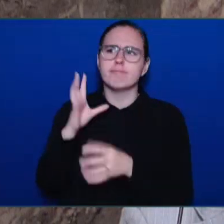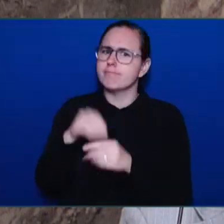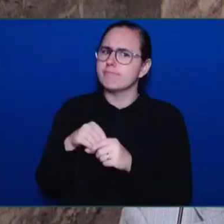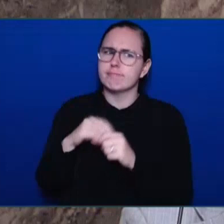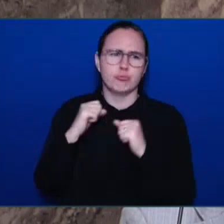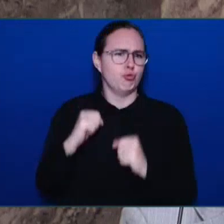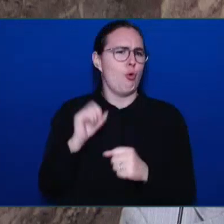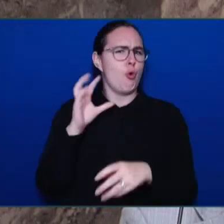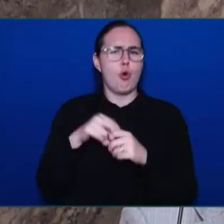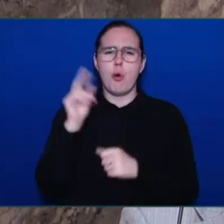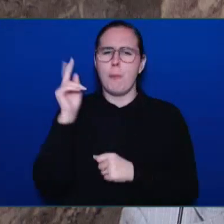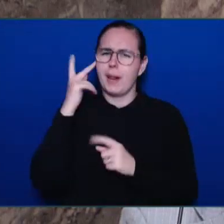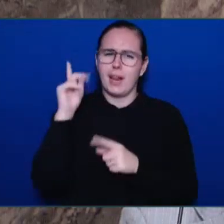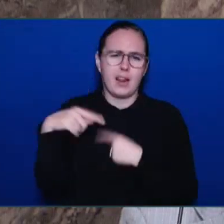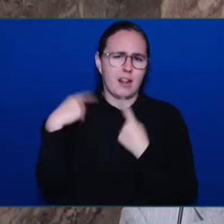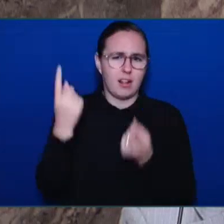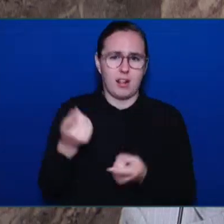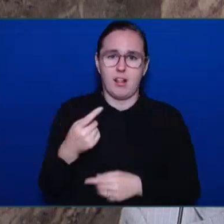Horning and Donna Horning.